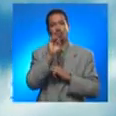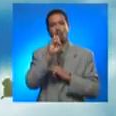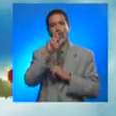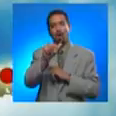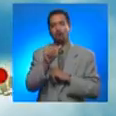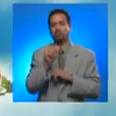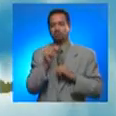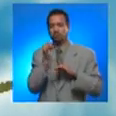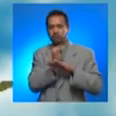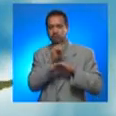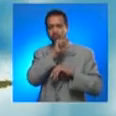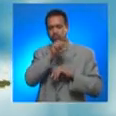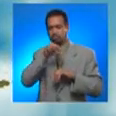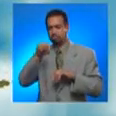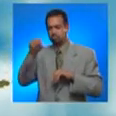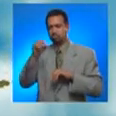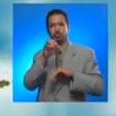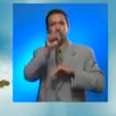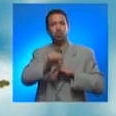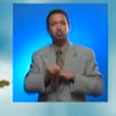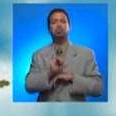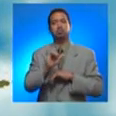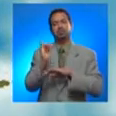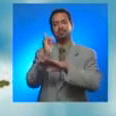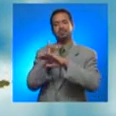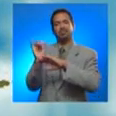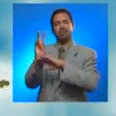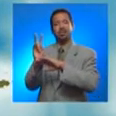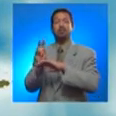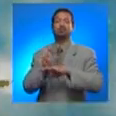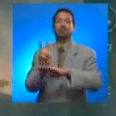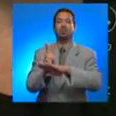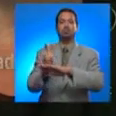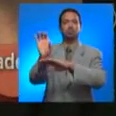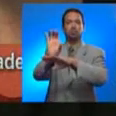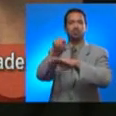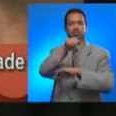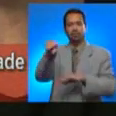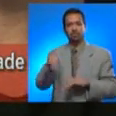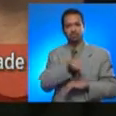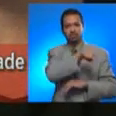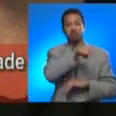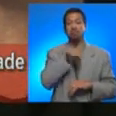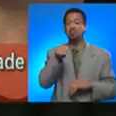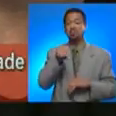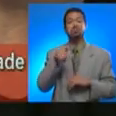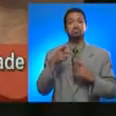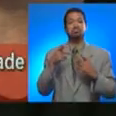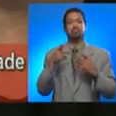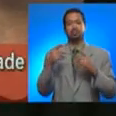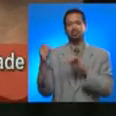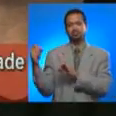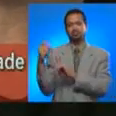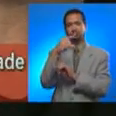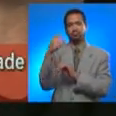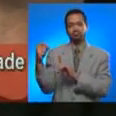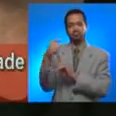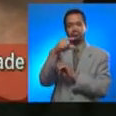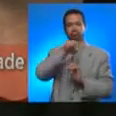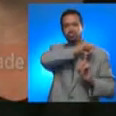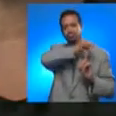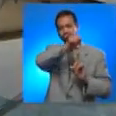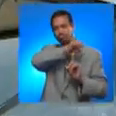Culebra Islands, as well as the Virgin Islands and the Dominican Republic. Each of these stations sends a signal either